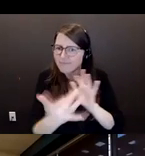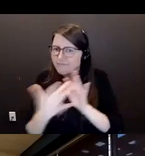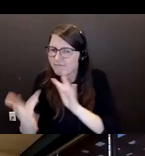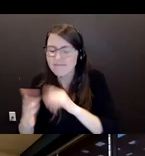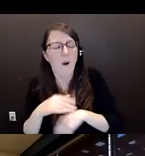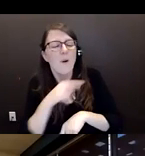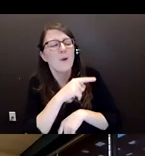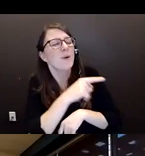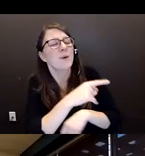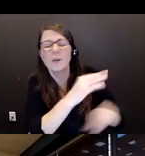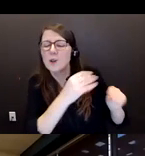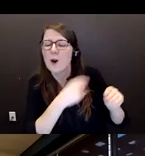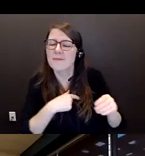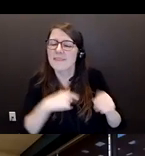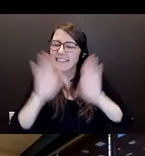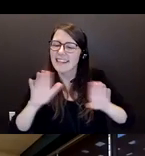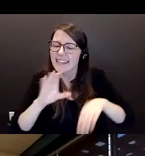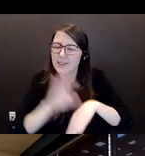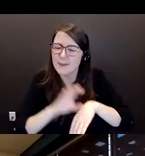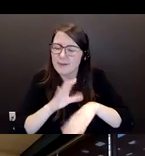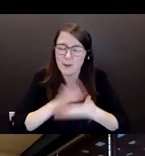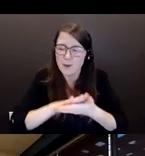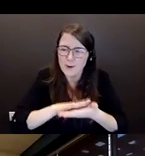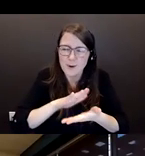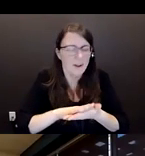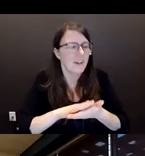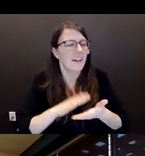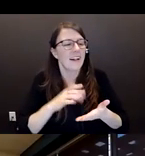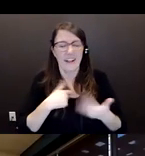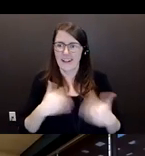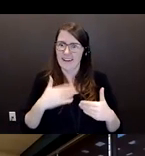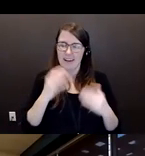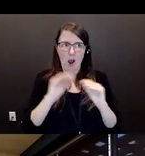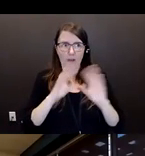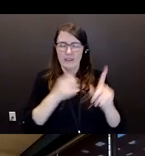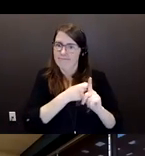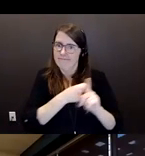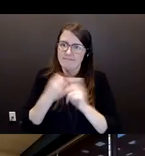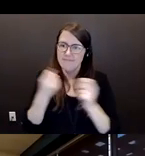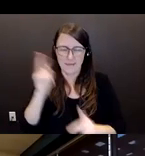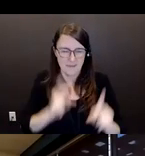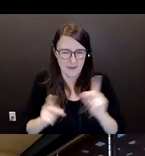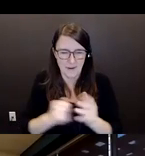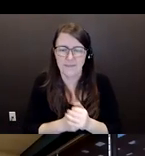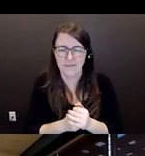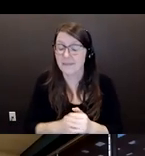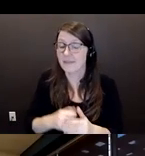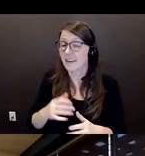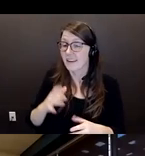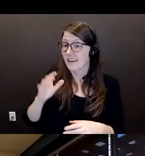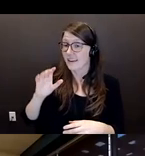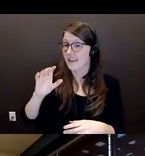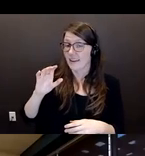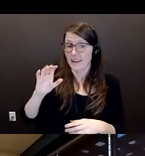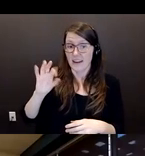So, Christine, if you would, can you speak briefly about how you saw a change in Ethel, between the Ethel that you knew, and they had